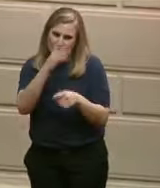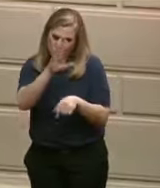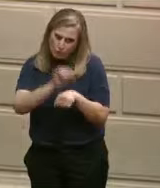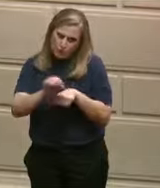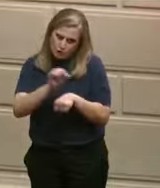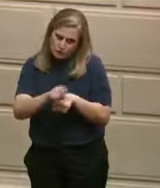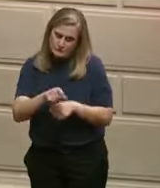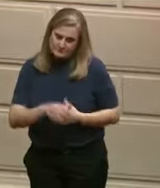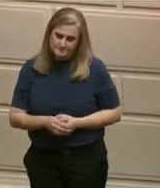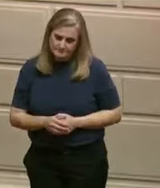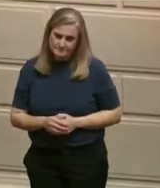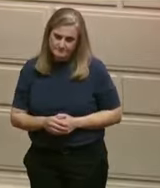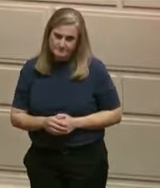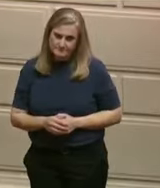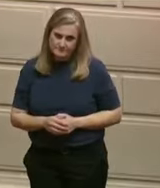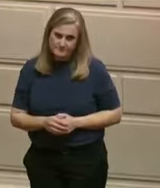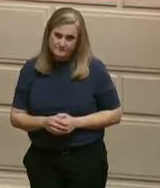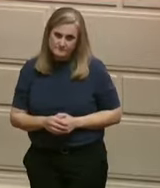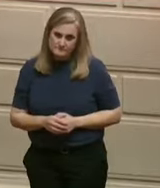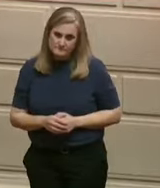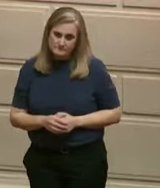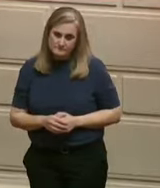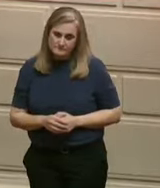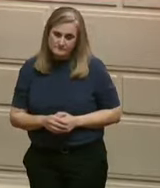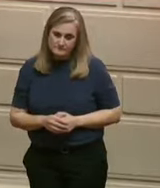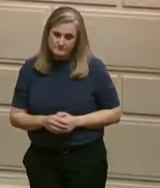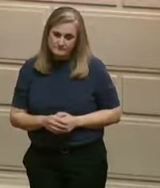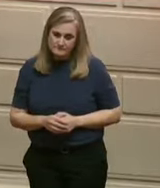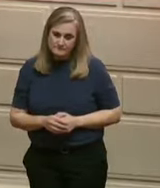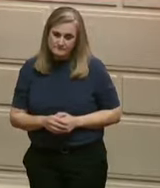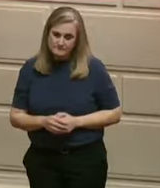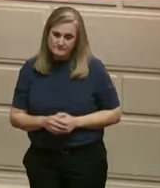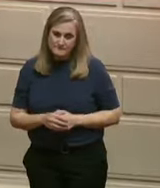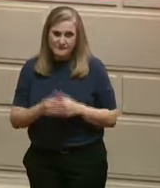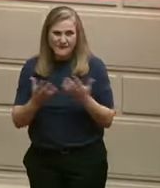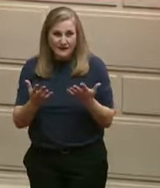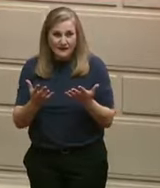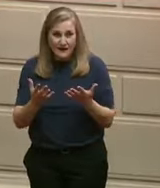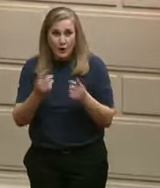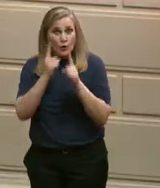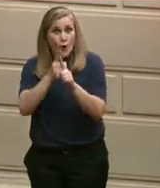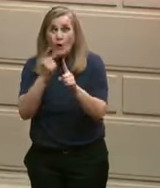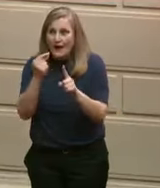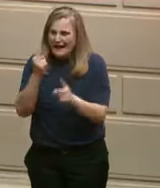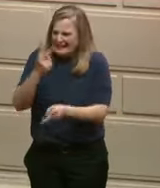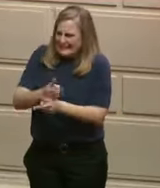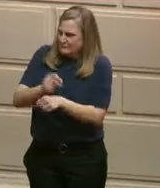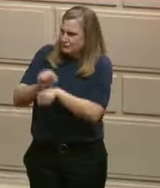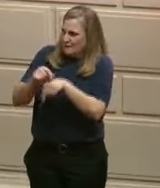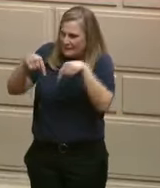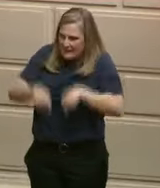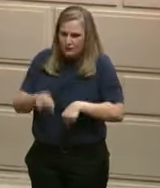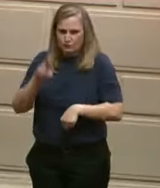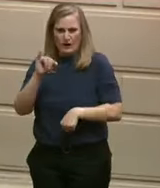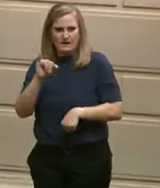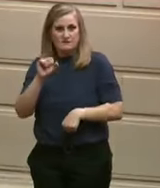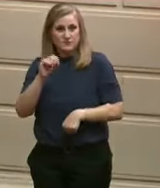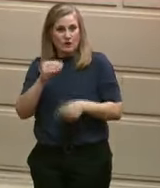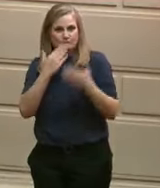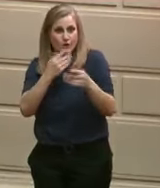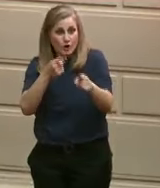Again. We want these jobs in Rhode Island to help us raise per capita income.